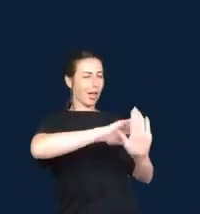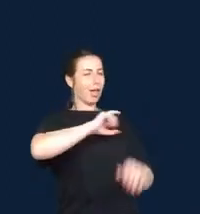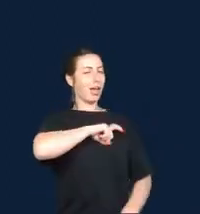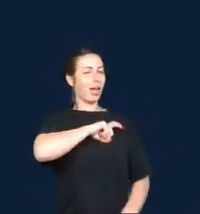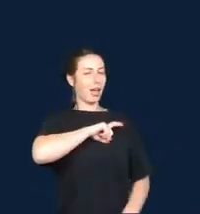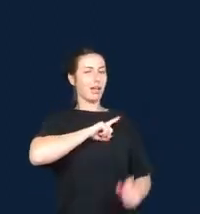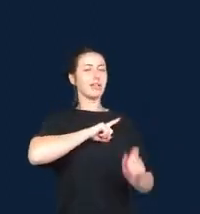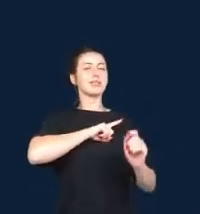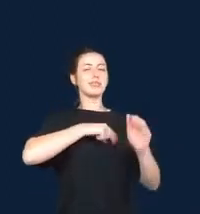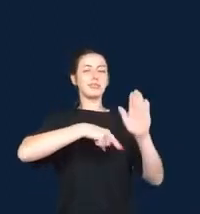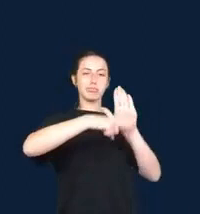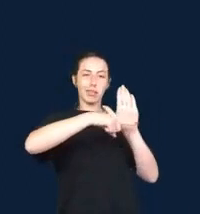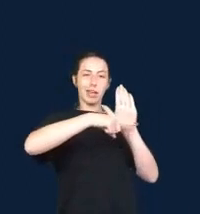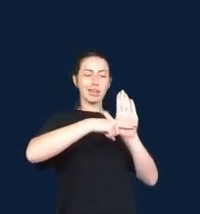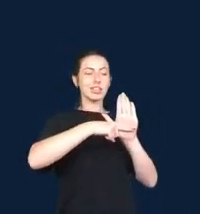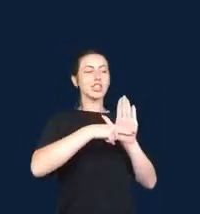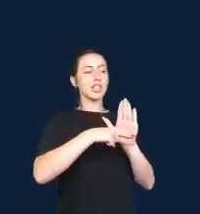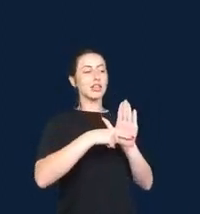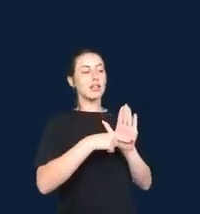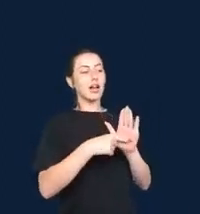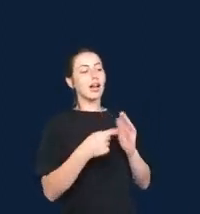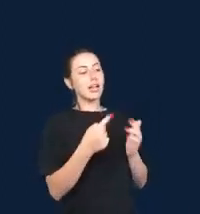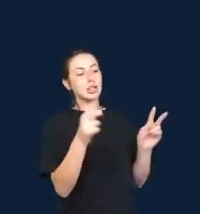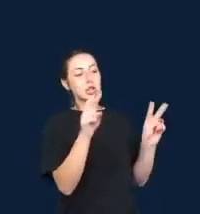implications for indigenous lives.